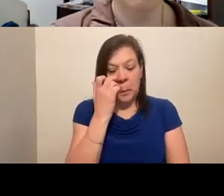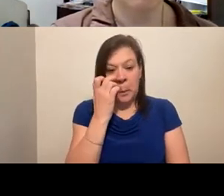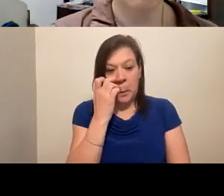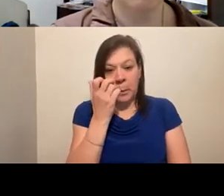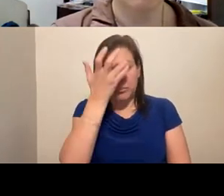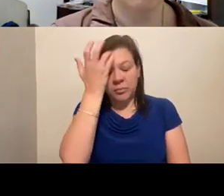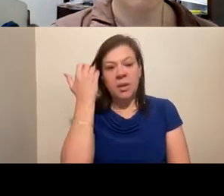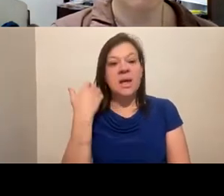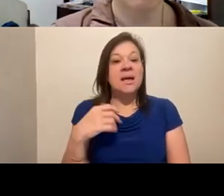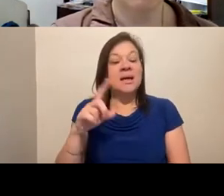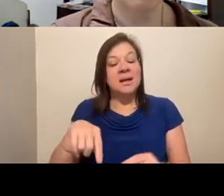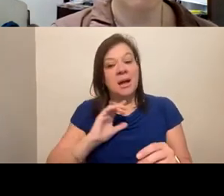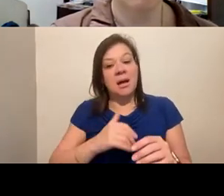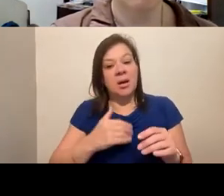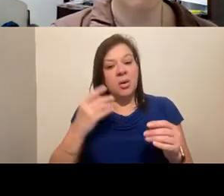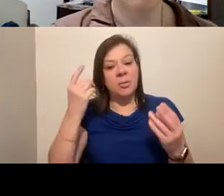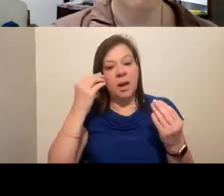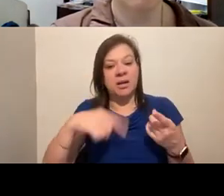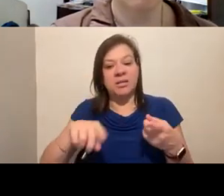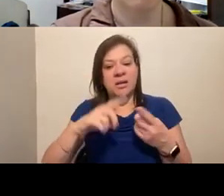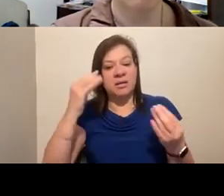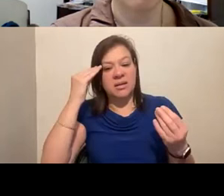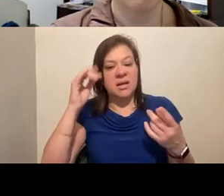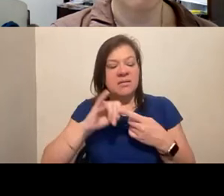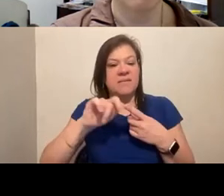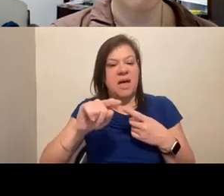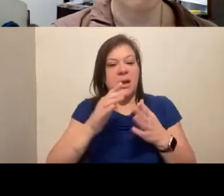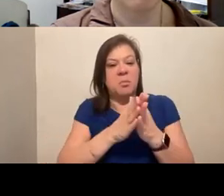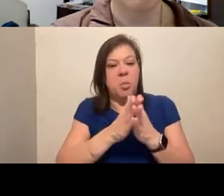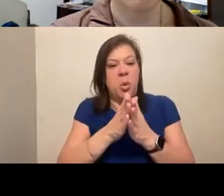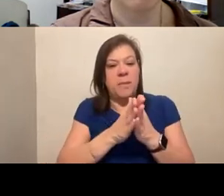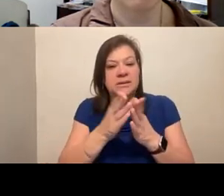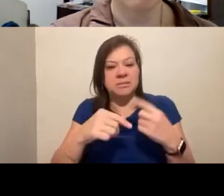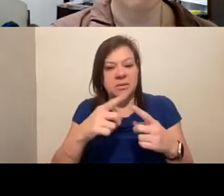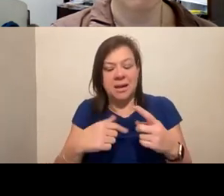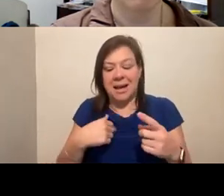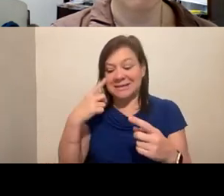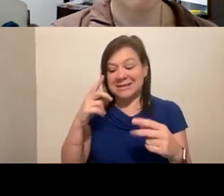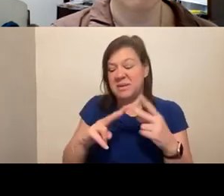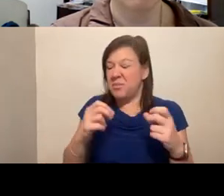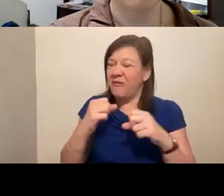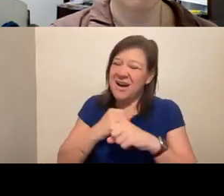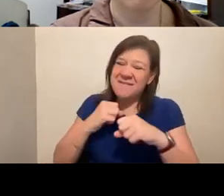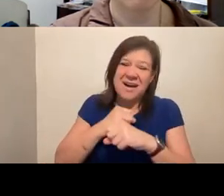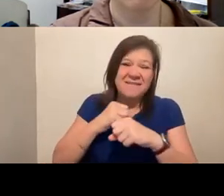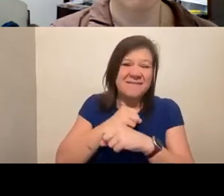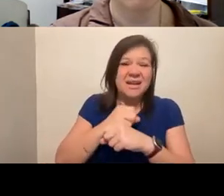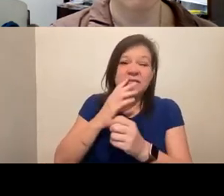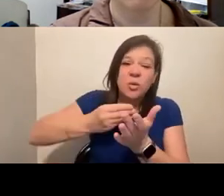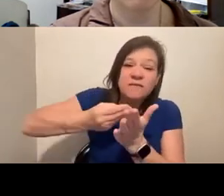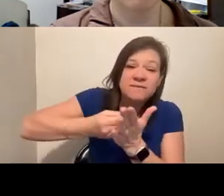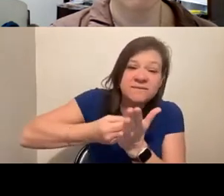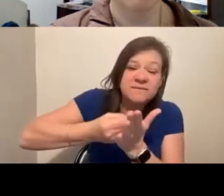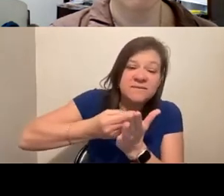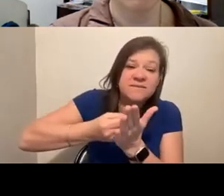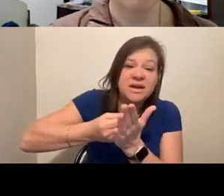that's how I see kind of this momentum going right now. You know, I see people fighting tooth and nail for funding for